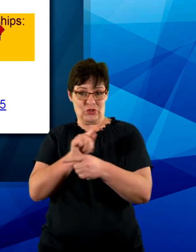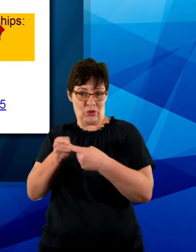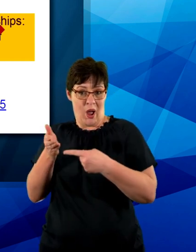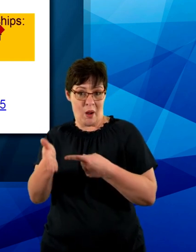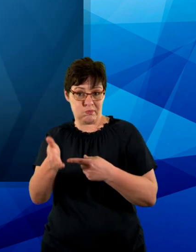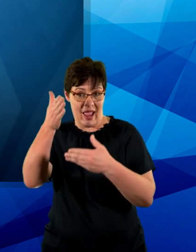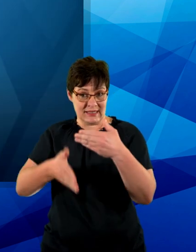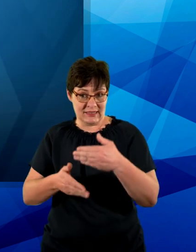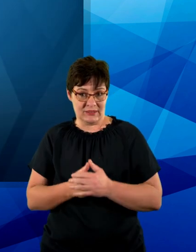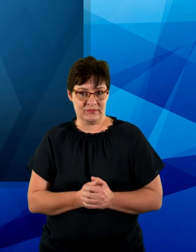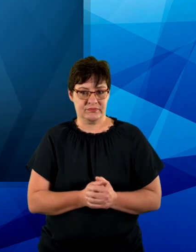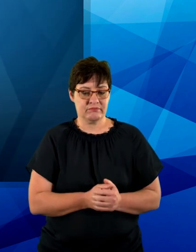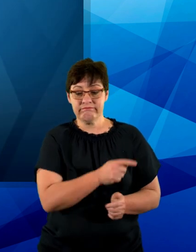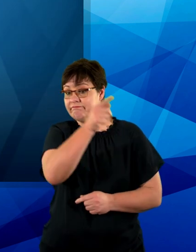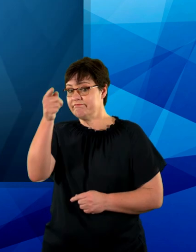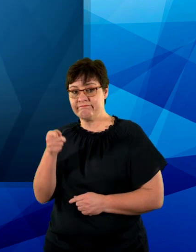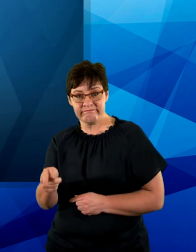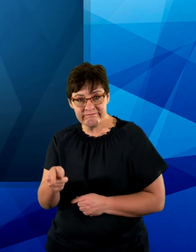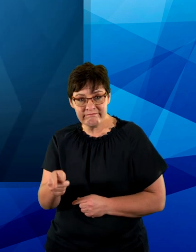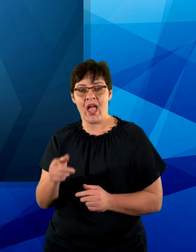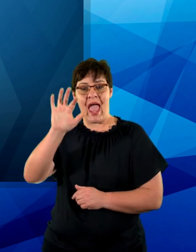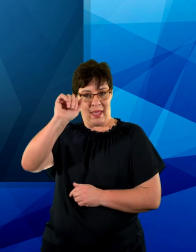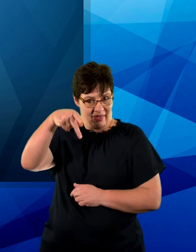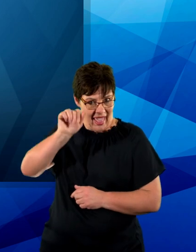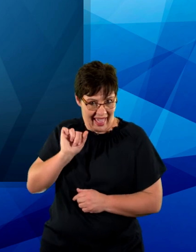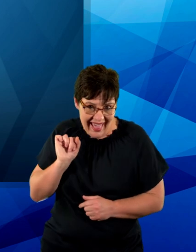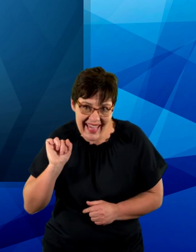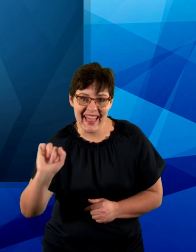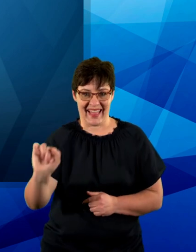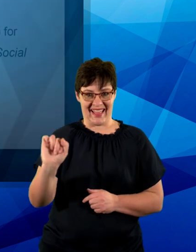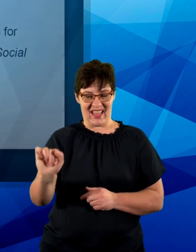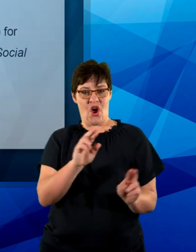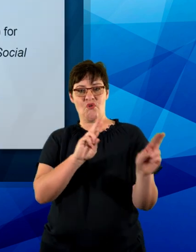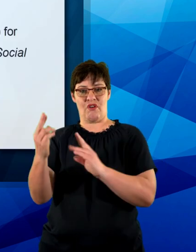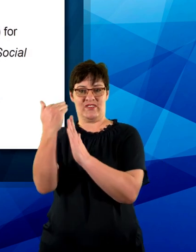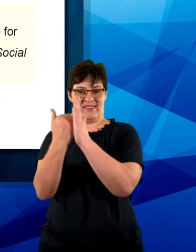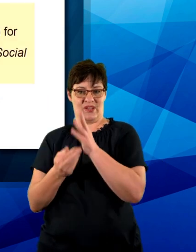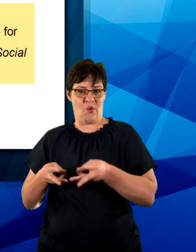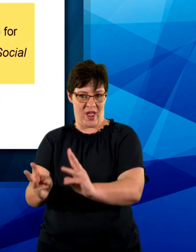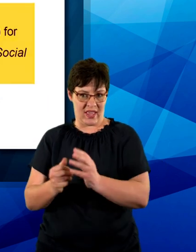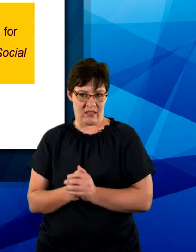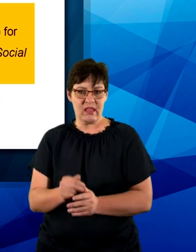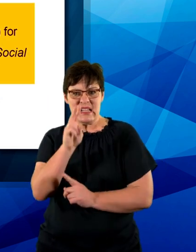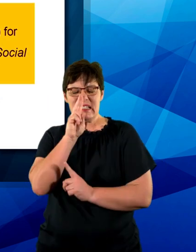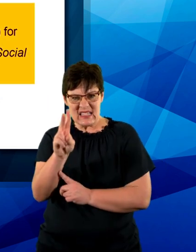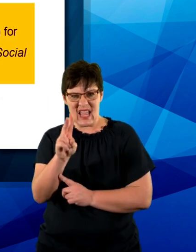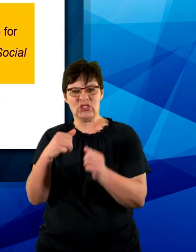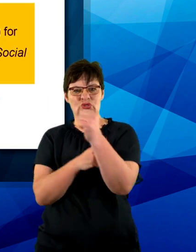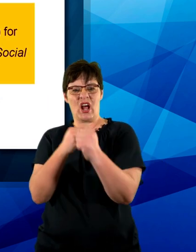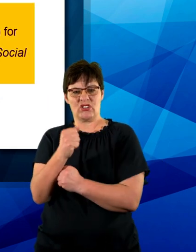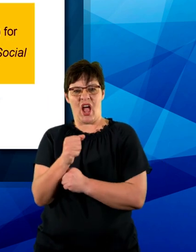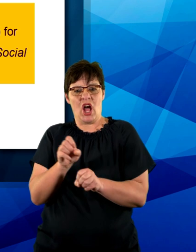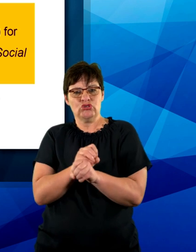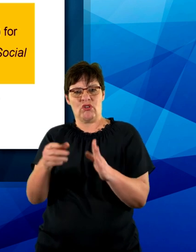end. This is a reference list according to the APA 6th edition referencing style. Note the format of a journal